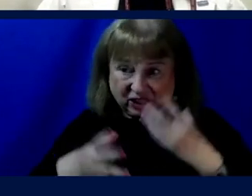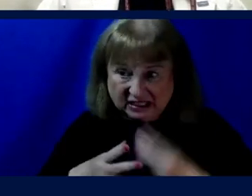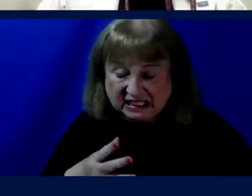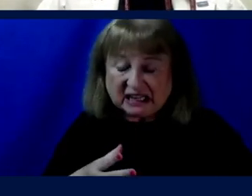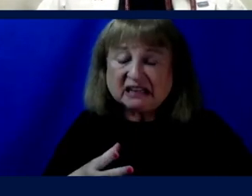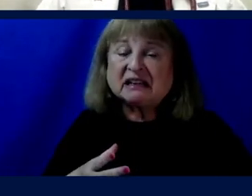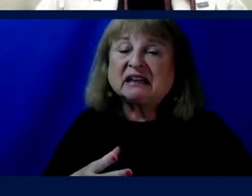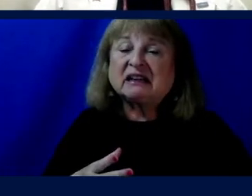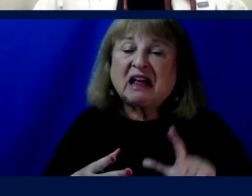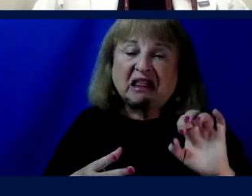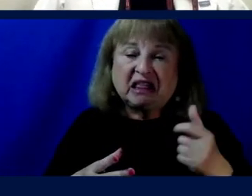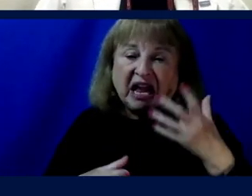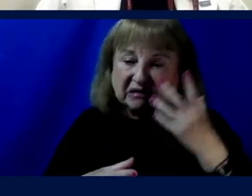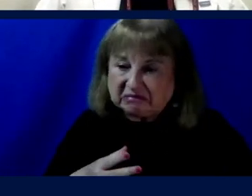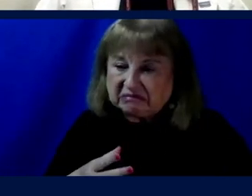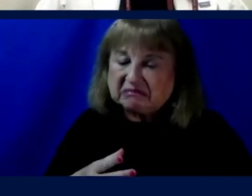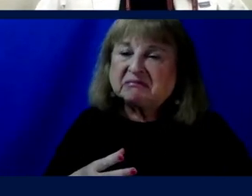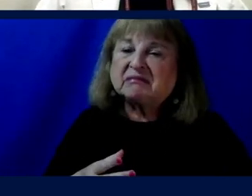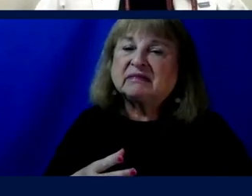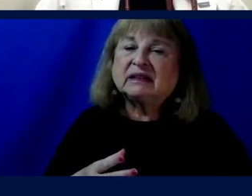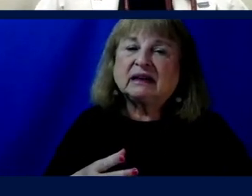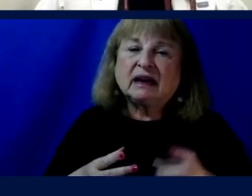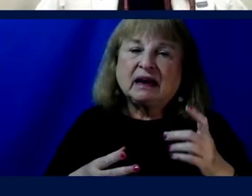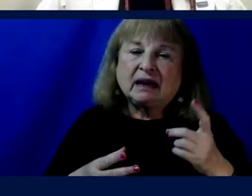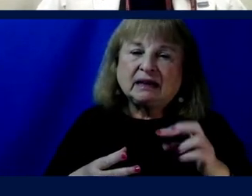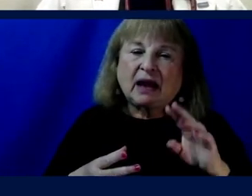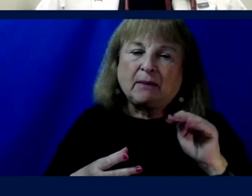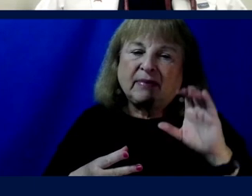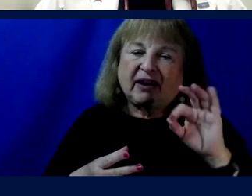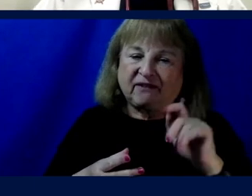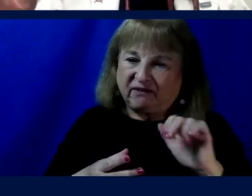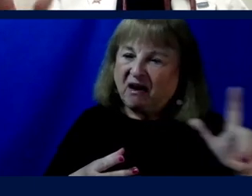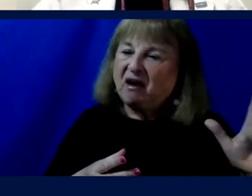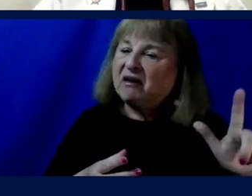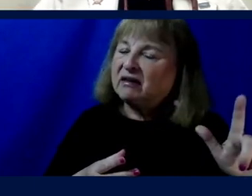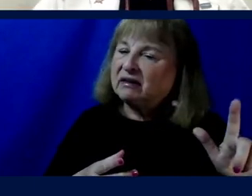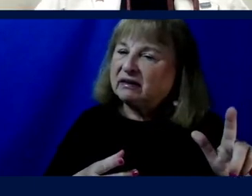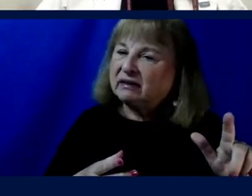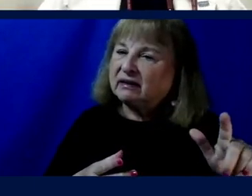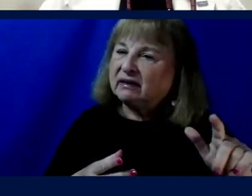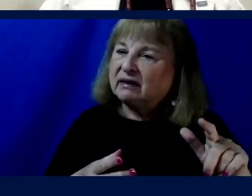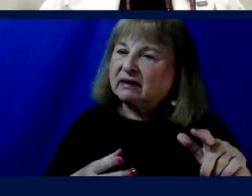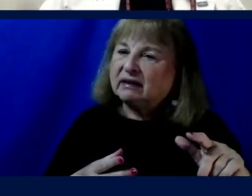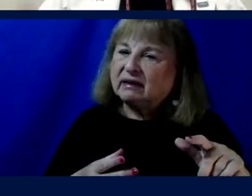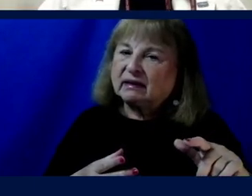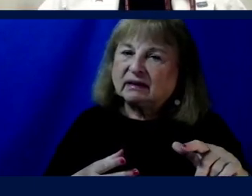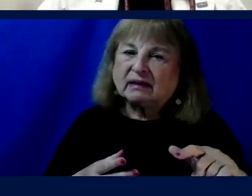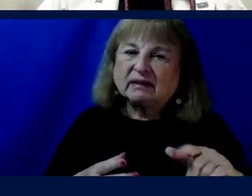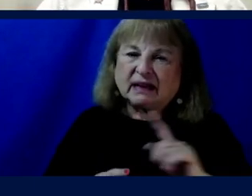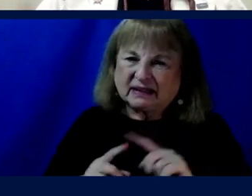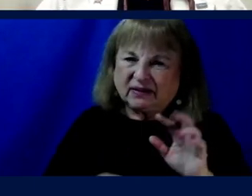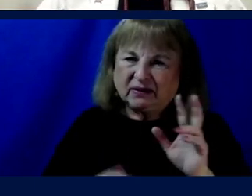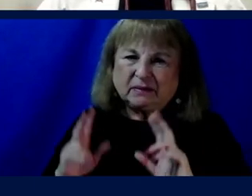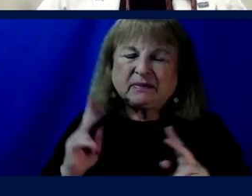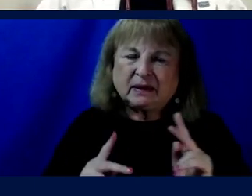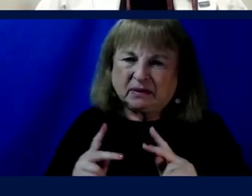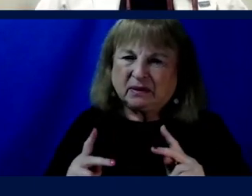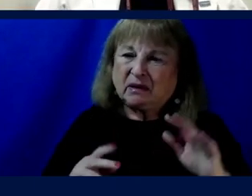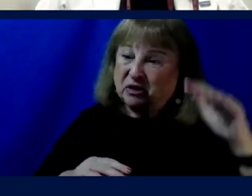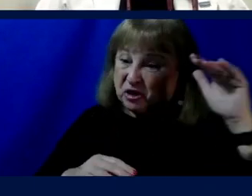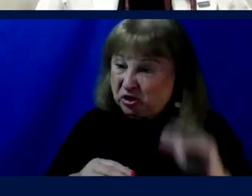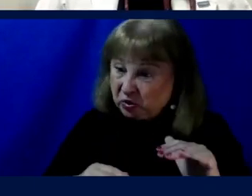They've, like Dr. McFall, who's a new para-astronaut, they've decided to allow a pronounced leg length difference in a short stature.